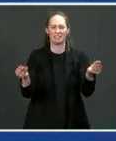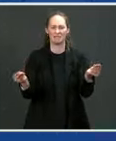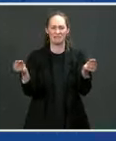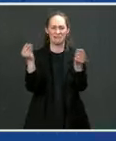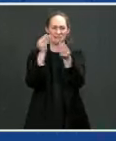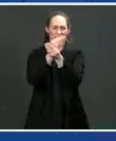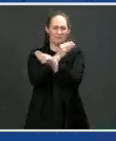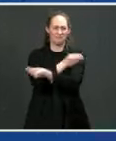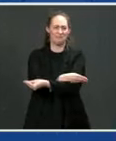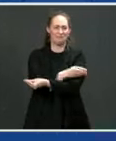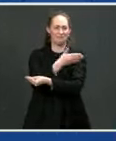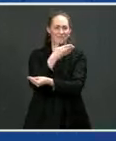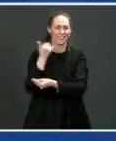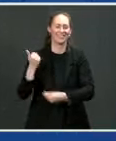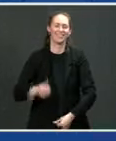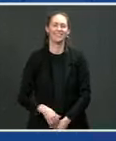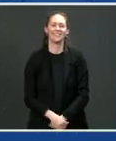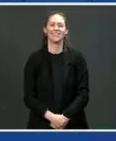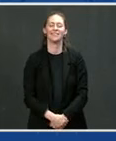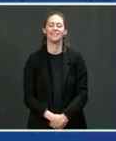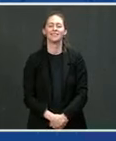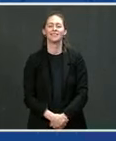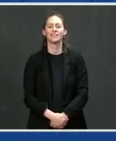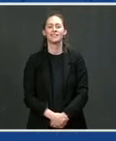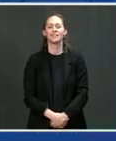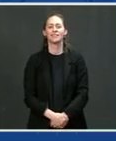All right. I'm going to be just to be using that song.